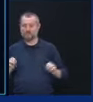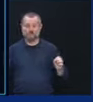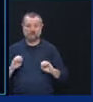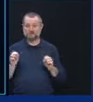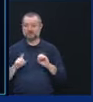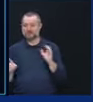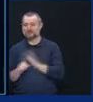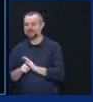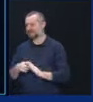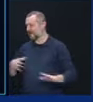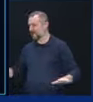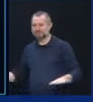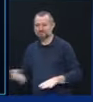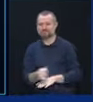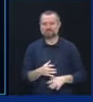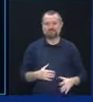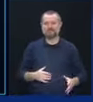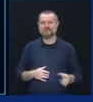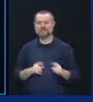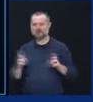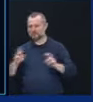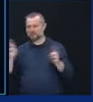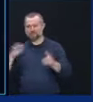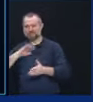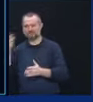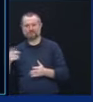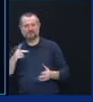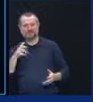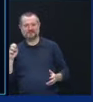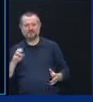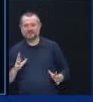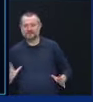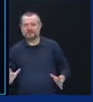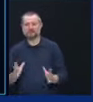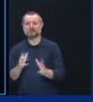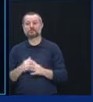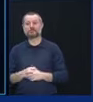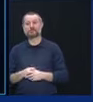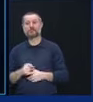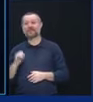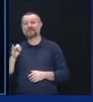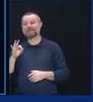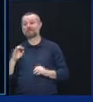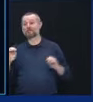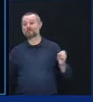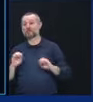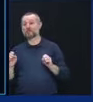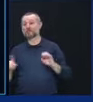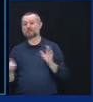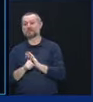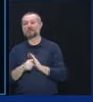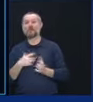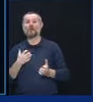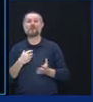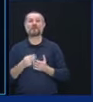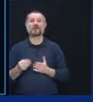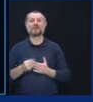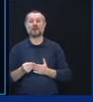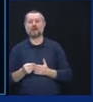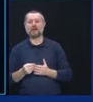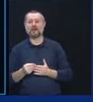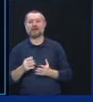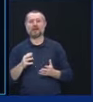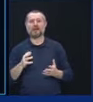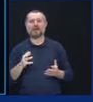They have to have a PPE stockpile. Because if you try to buy PPE, once a pandemic hits,